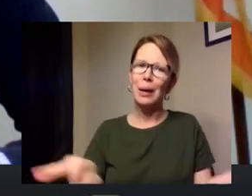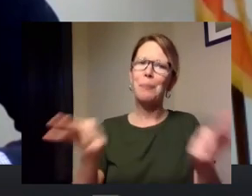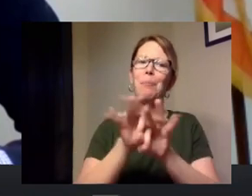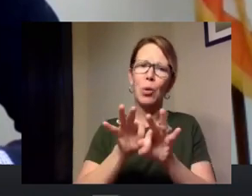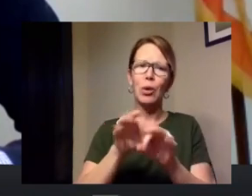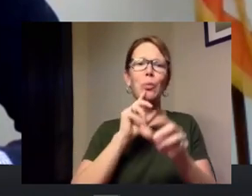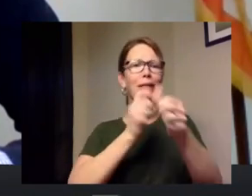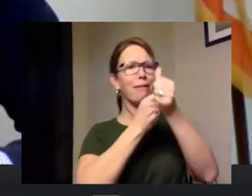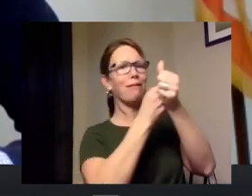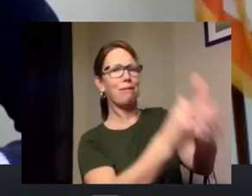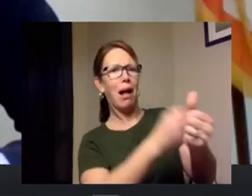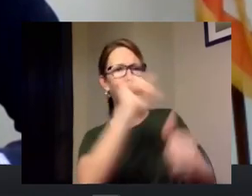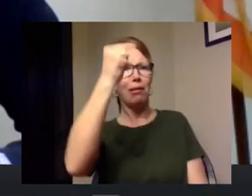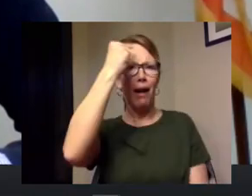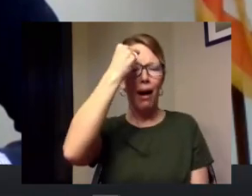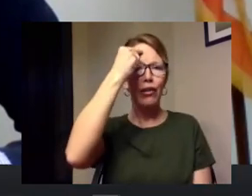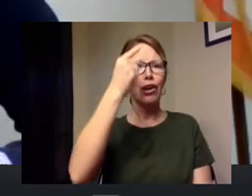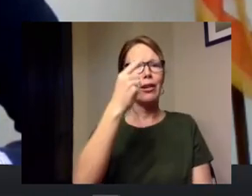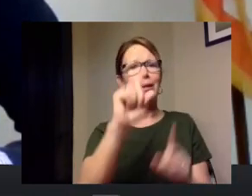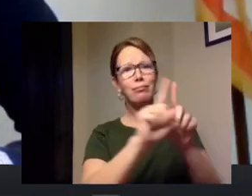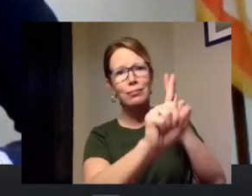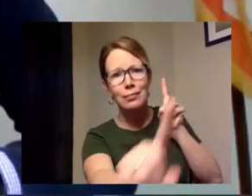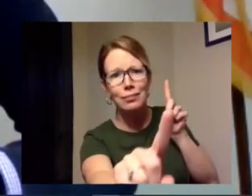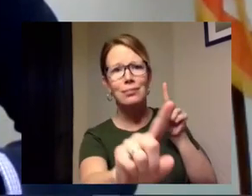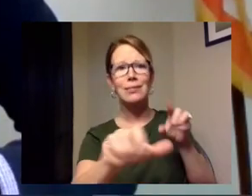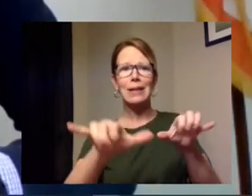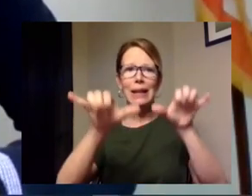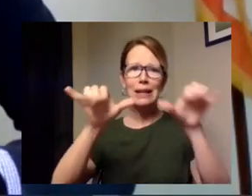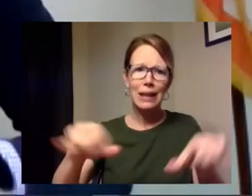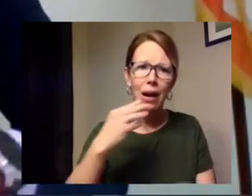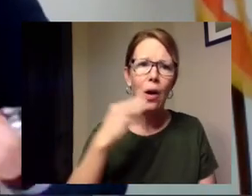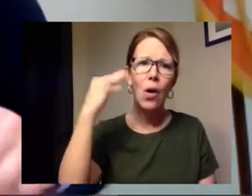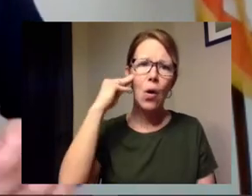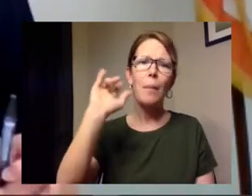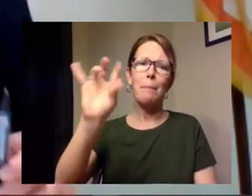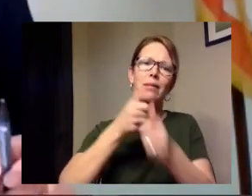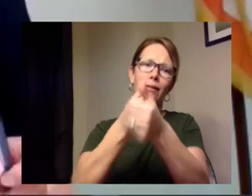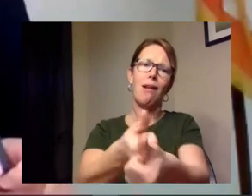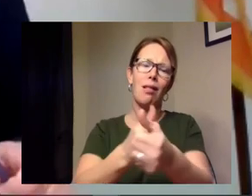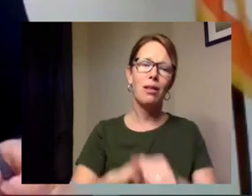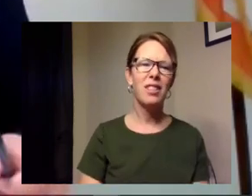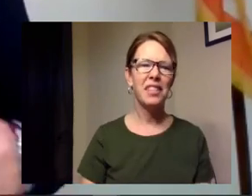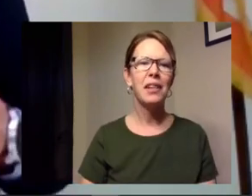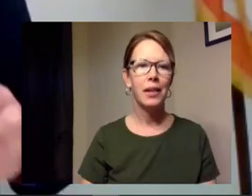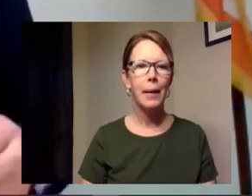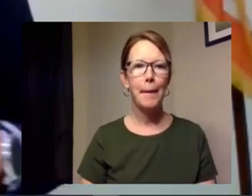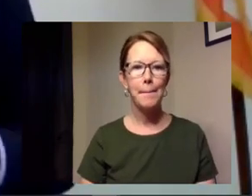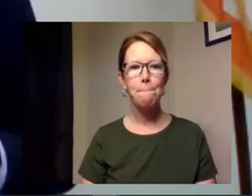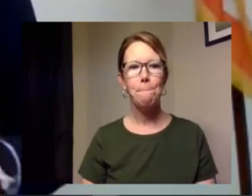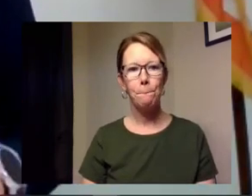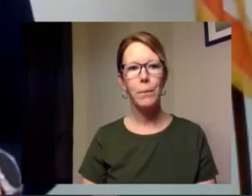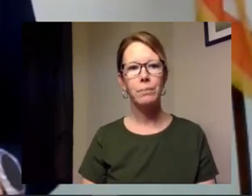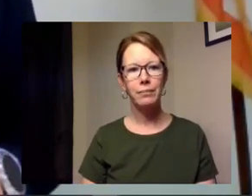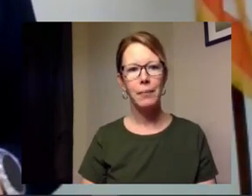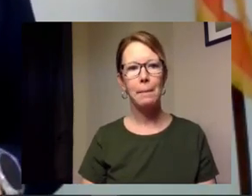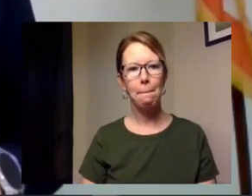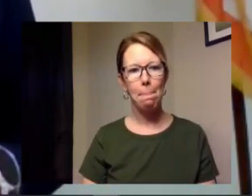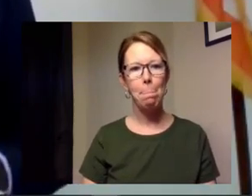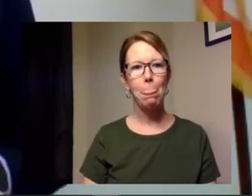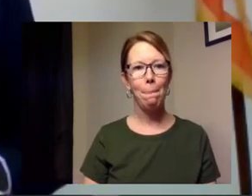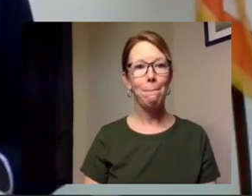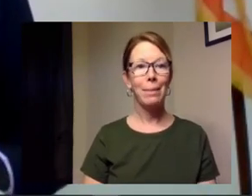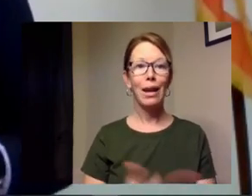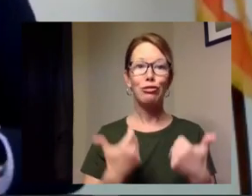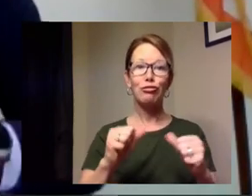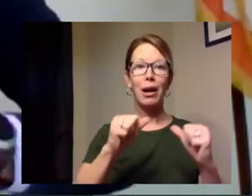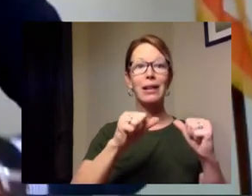the guidelines of physical distancing and the spirit of the stay stay home border and this is to help flatten the curve and